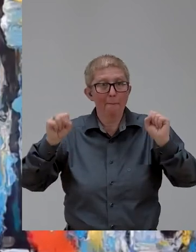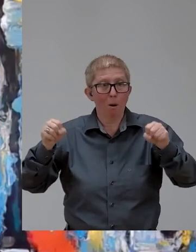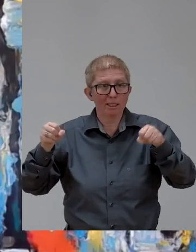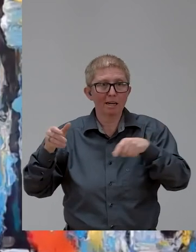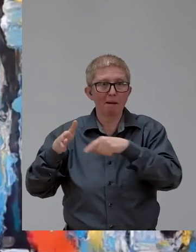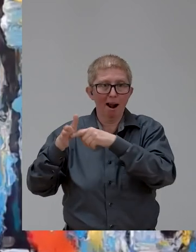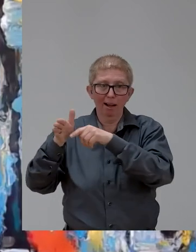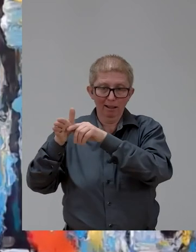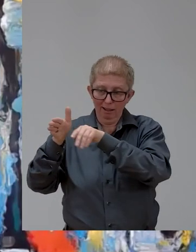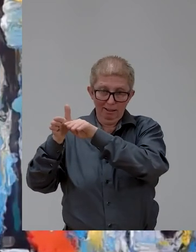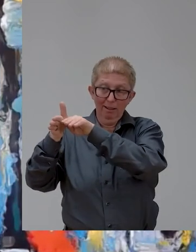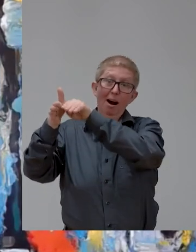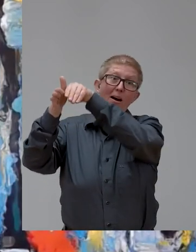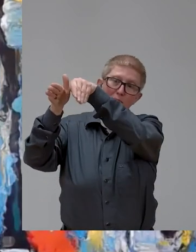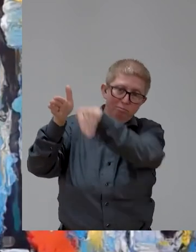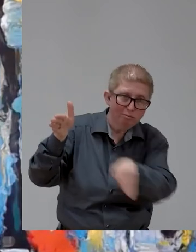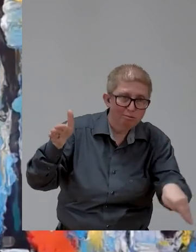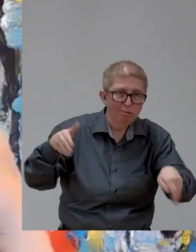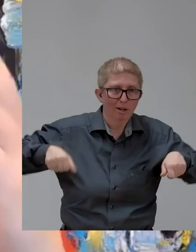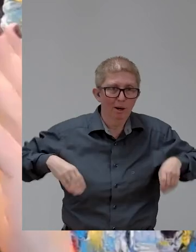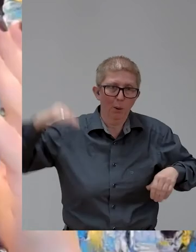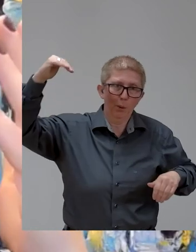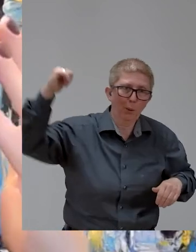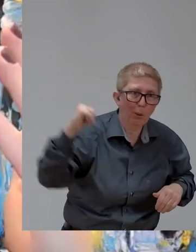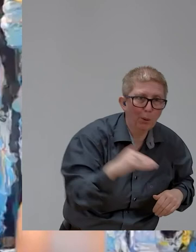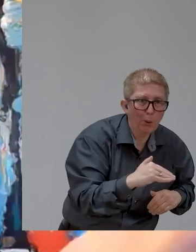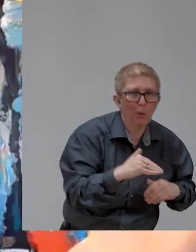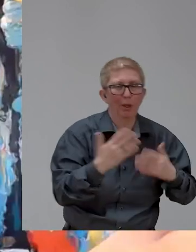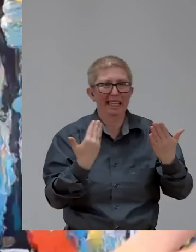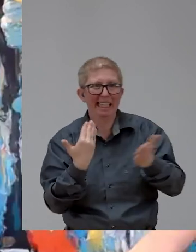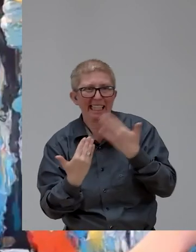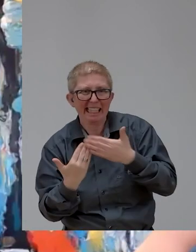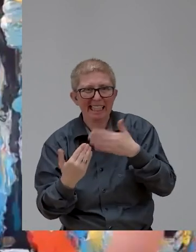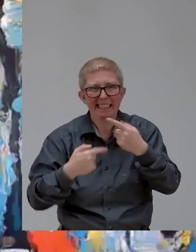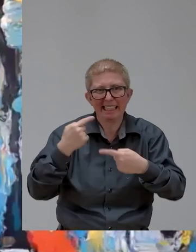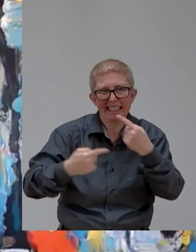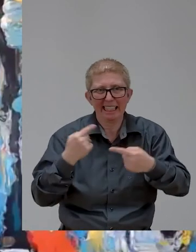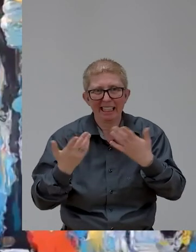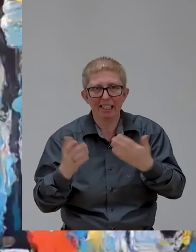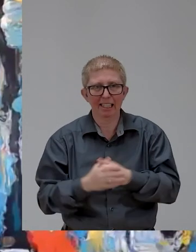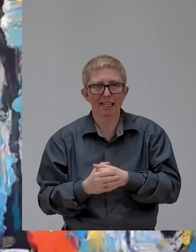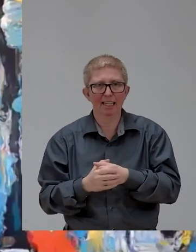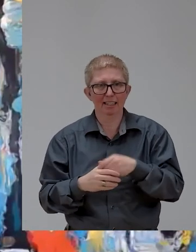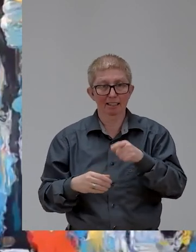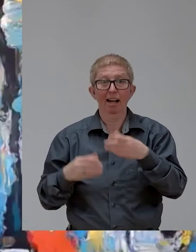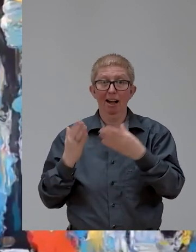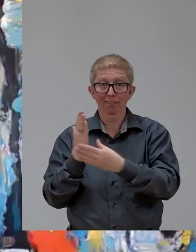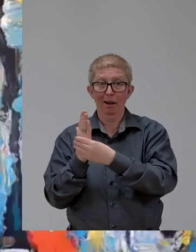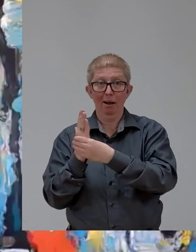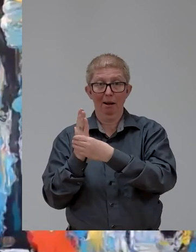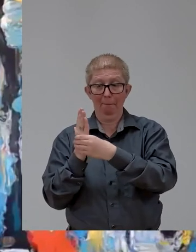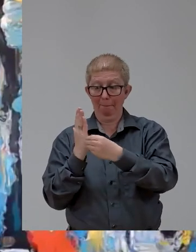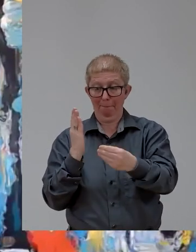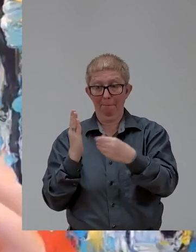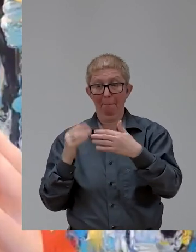and pulled his wheelchair with a rope. So you have the million-dollar avatar, and you have the how much does a rope